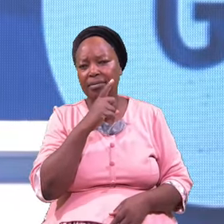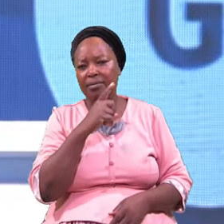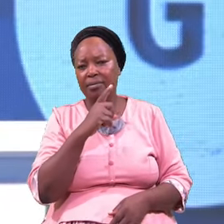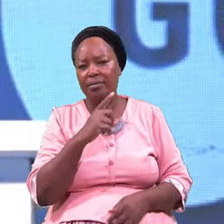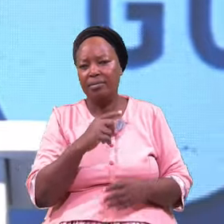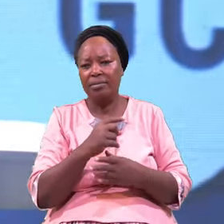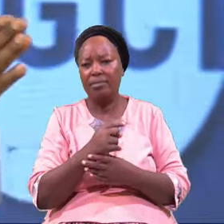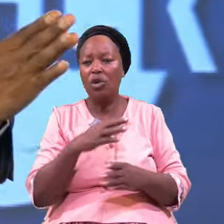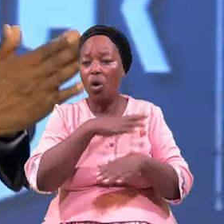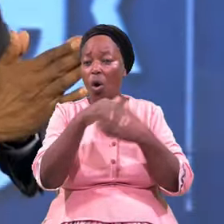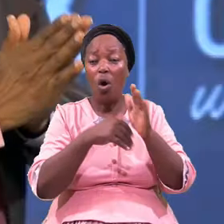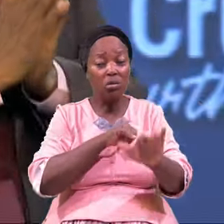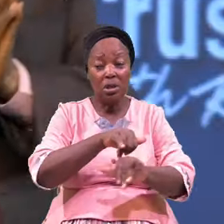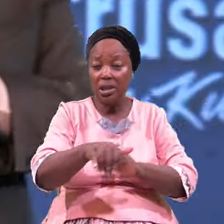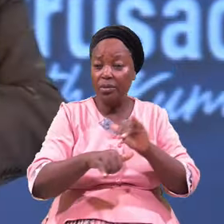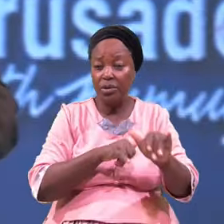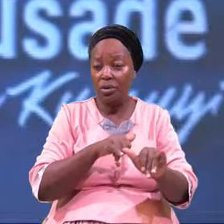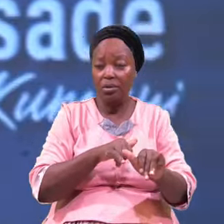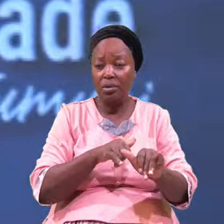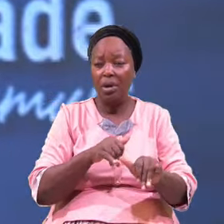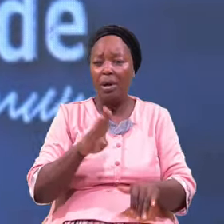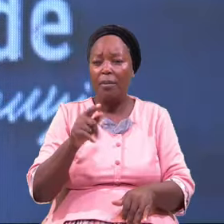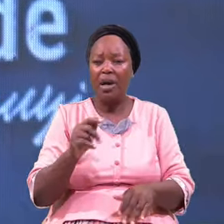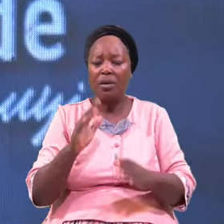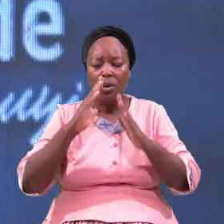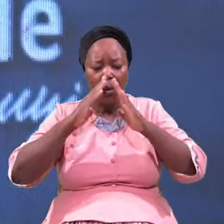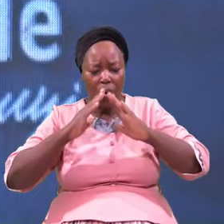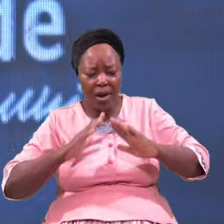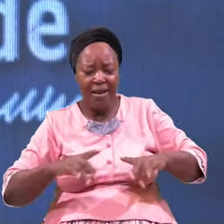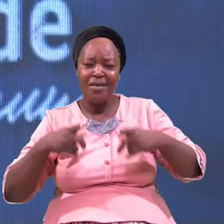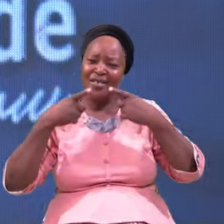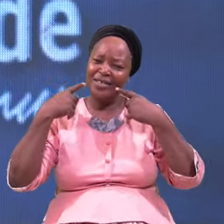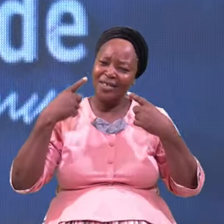All Deception By Quietly Smiling